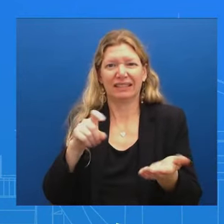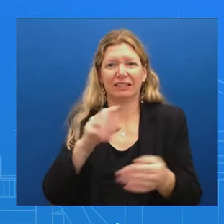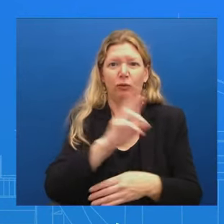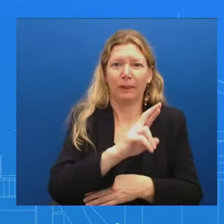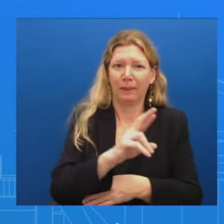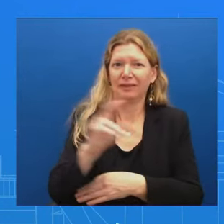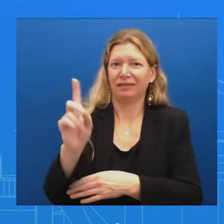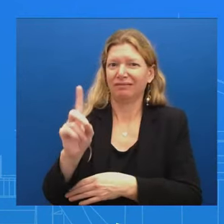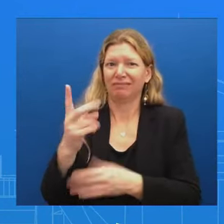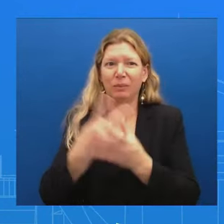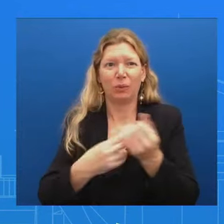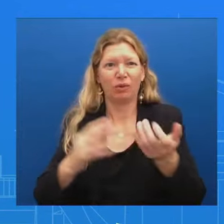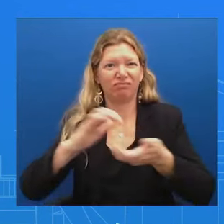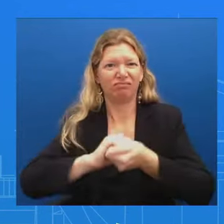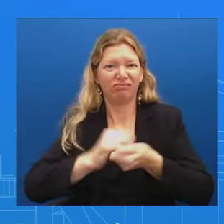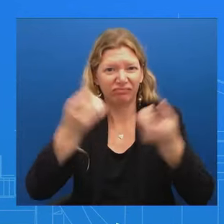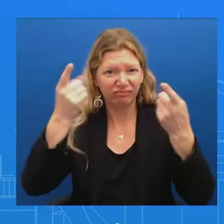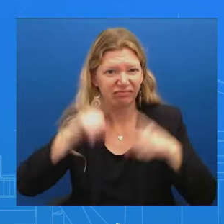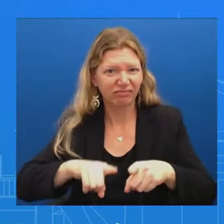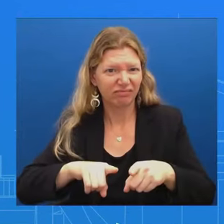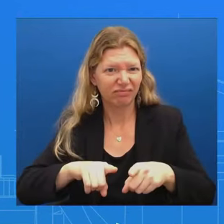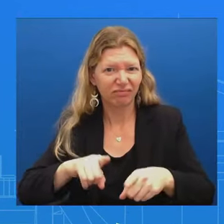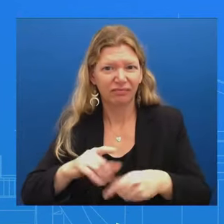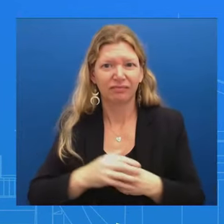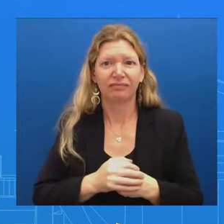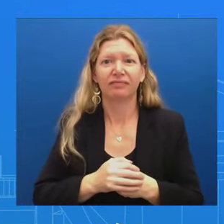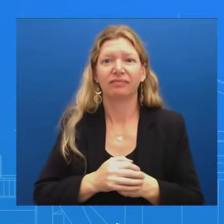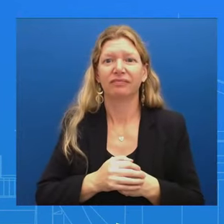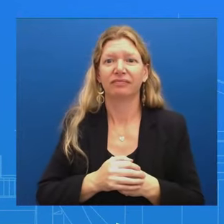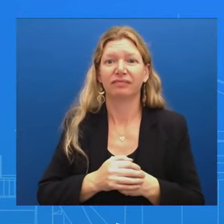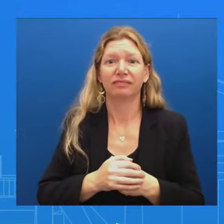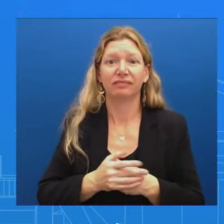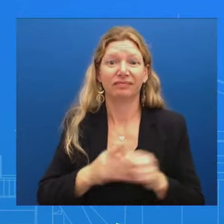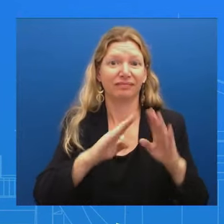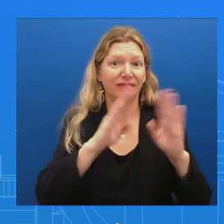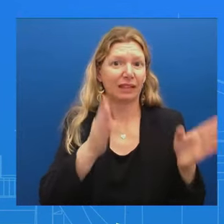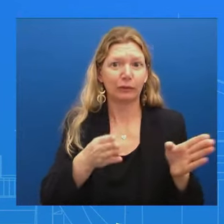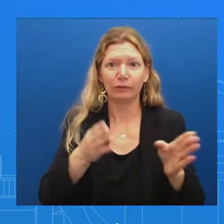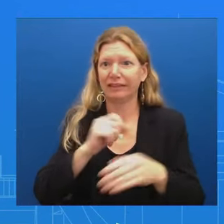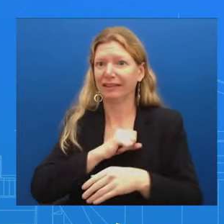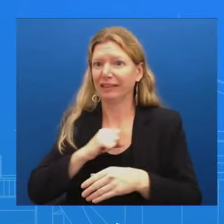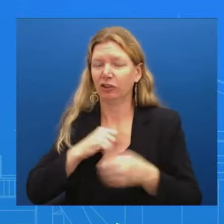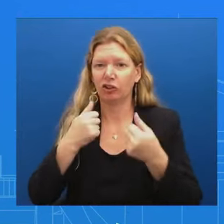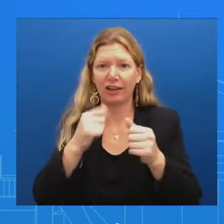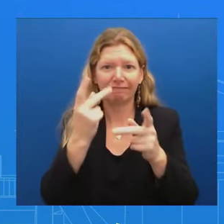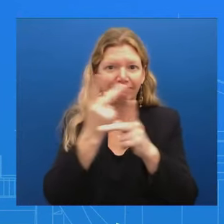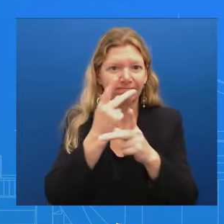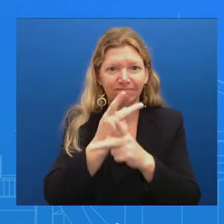In each chamber to try and figure out how we're going to move forward How we're going to make sure that this all-important